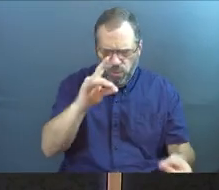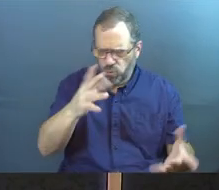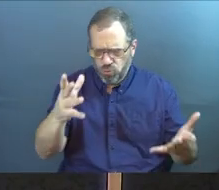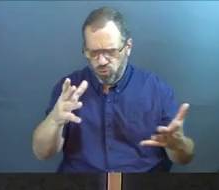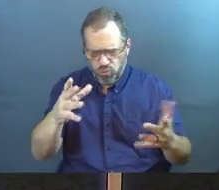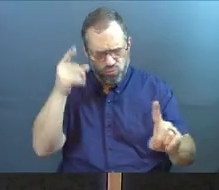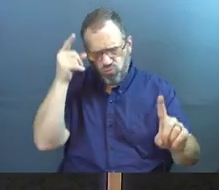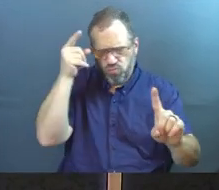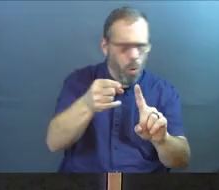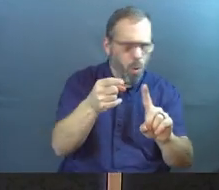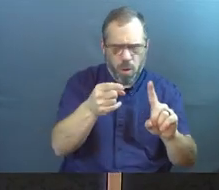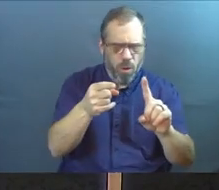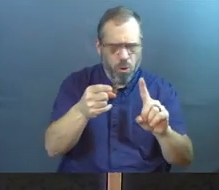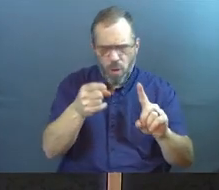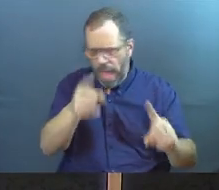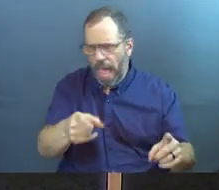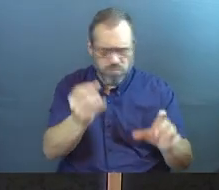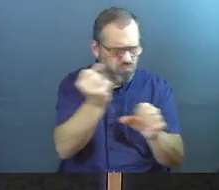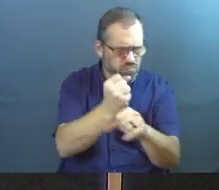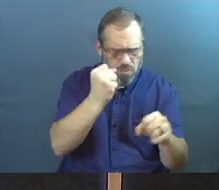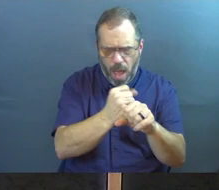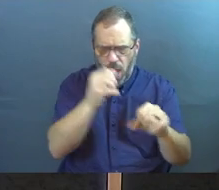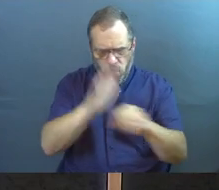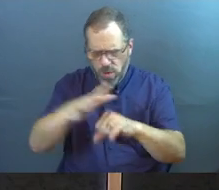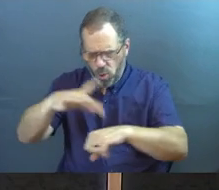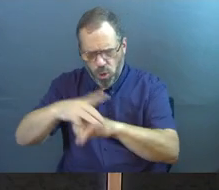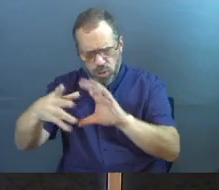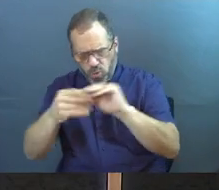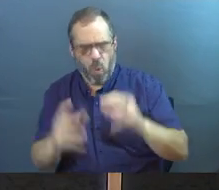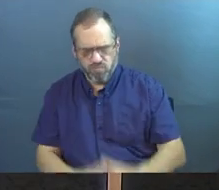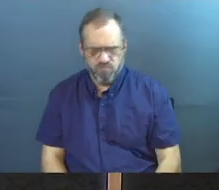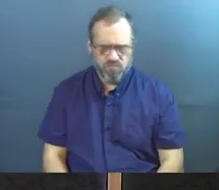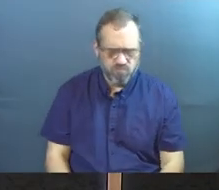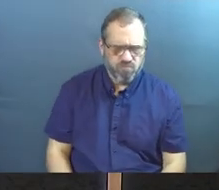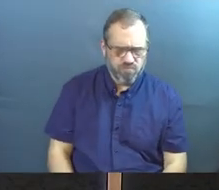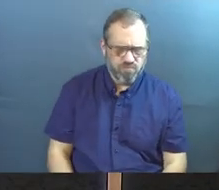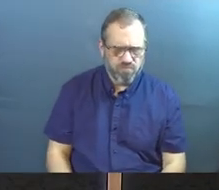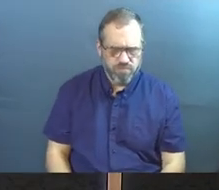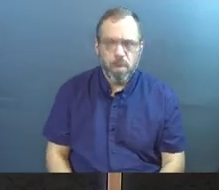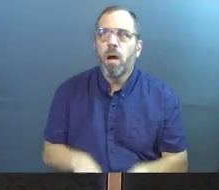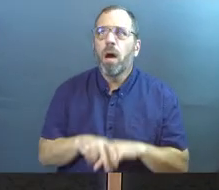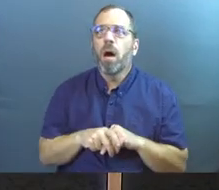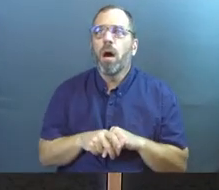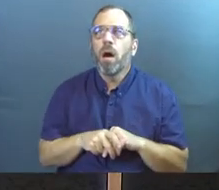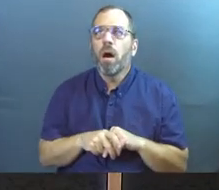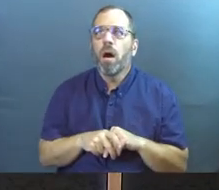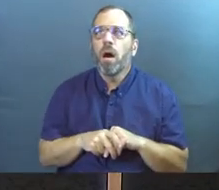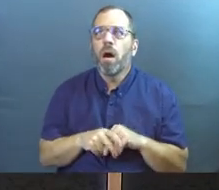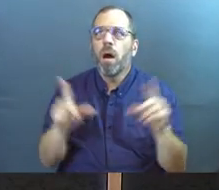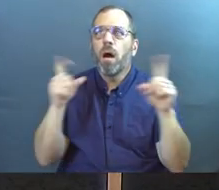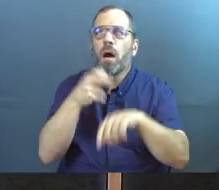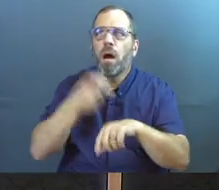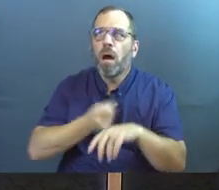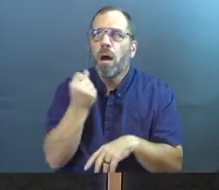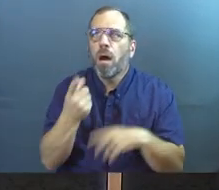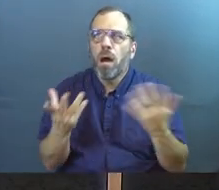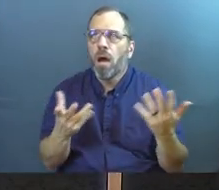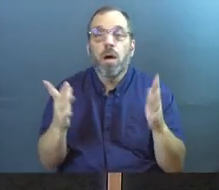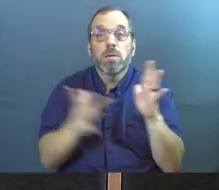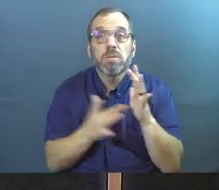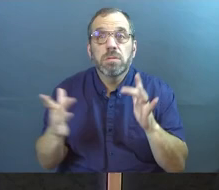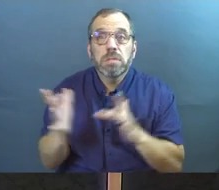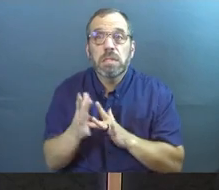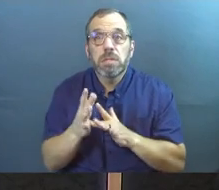point, and it's being made with an earthly story. So there's something really complex, and it's hard to understand. So